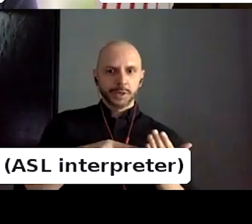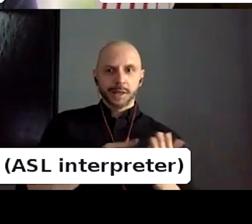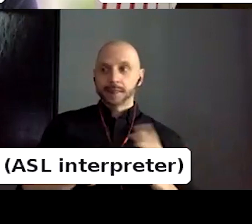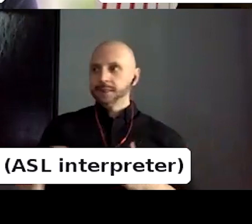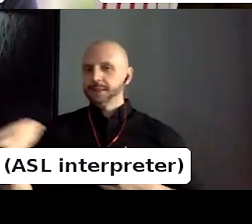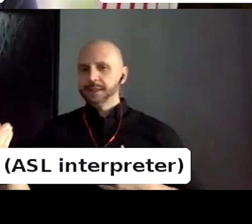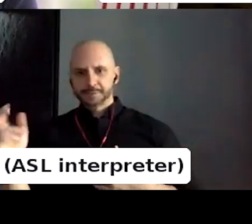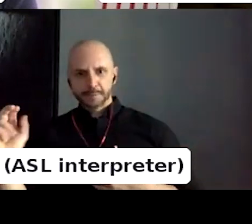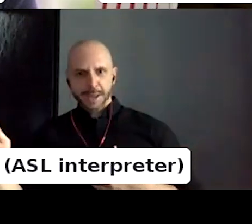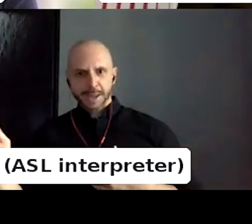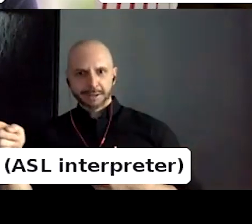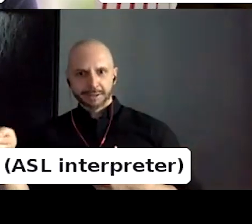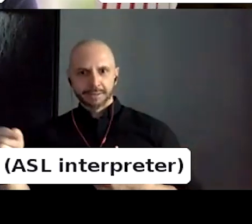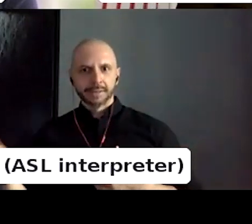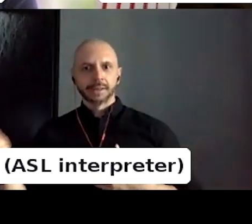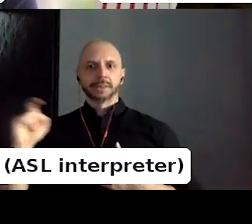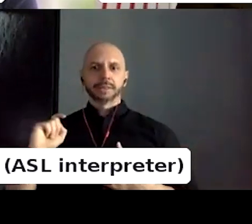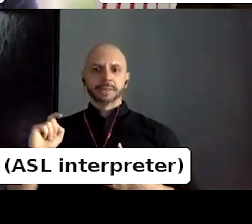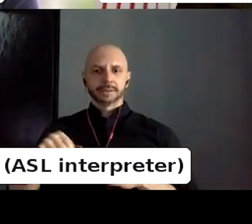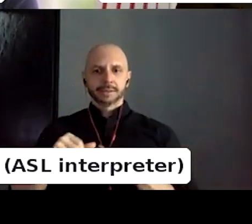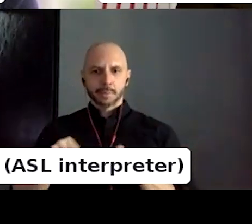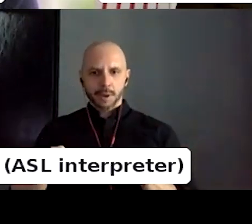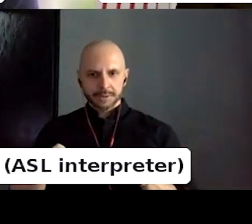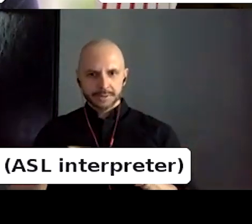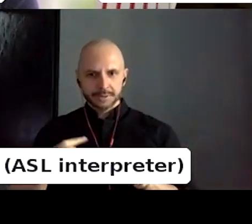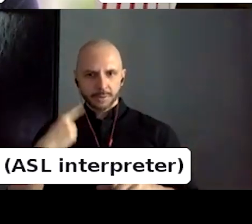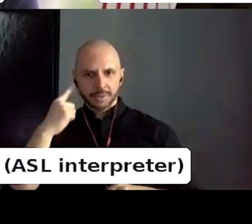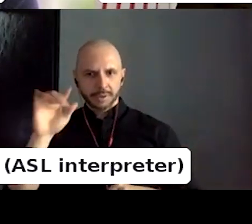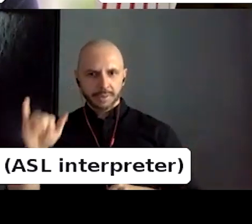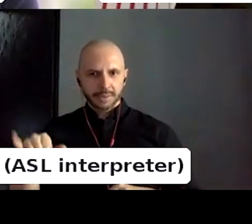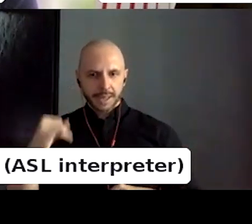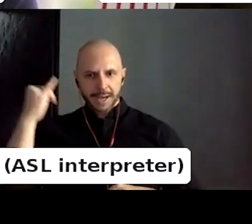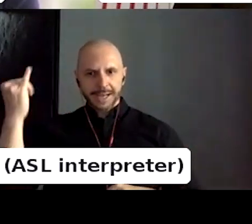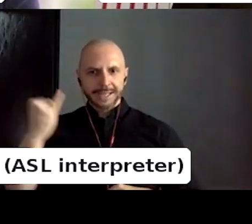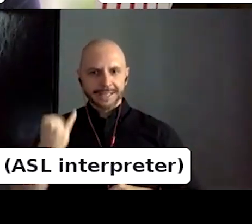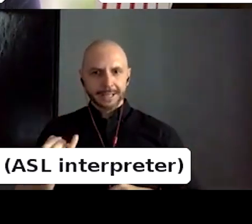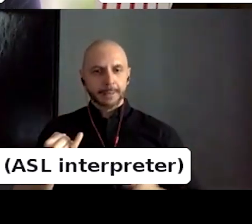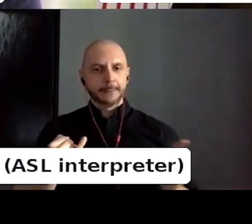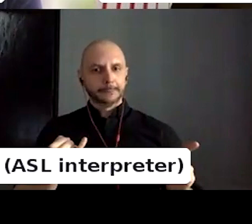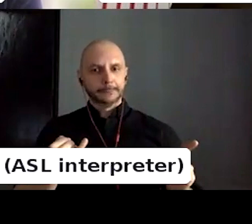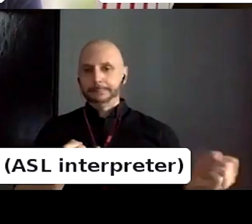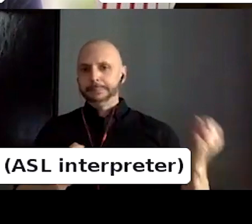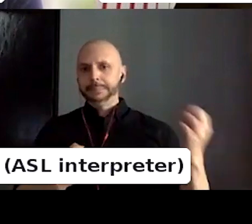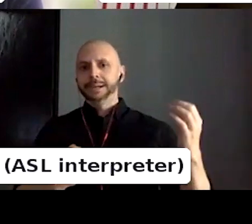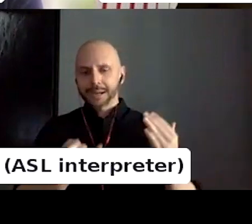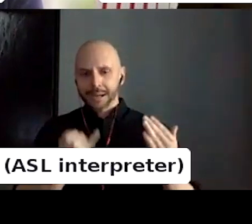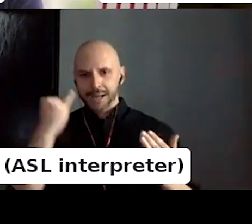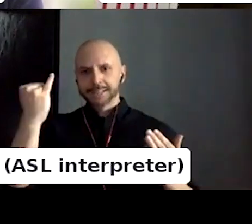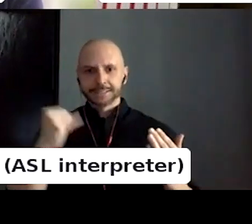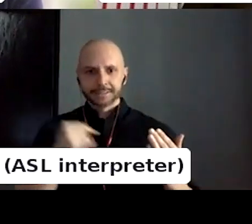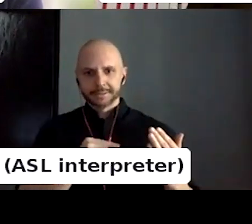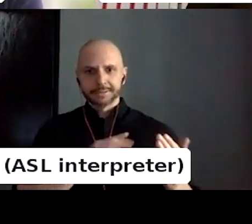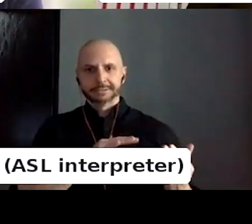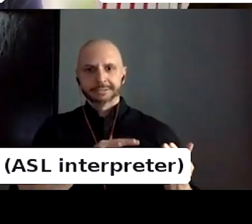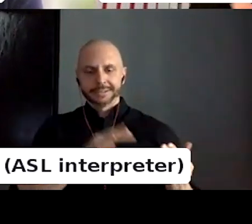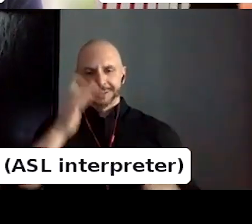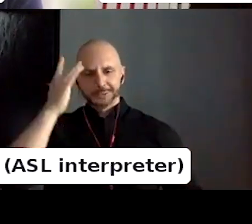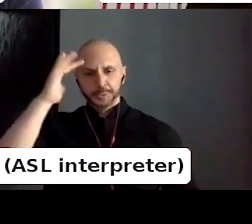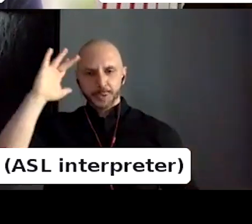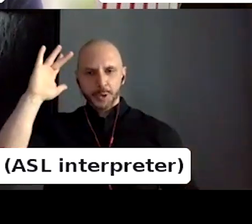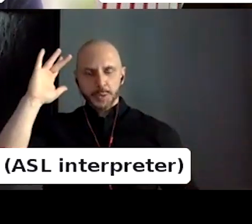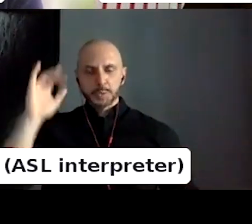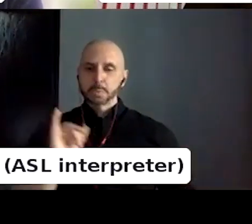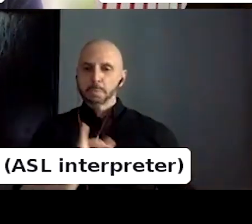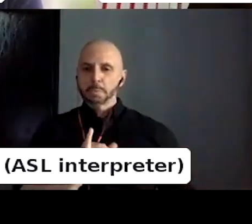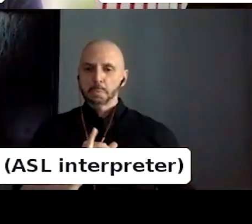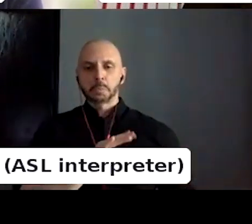bookstore a little bit. And I thought that's so clever. I never thought of that. That's just so, uh, so smart. So that, that